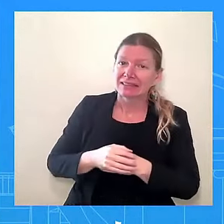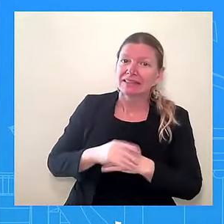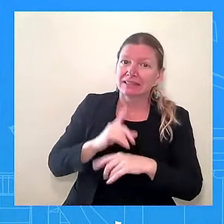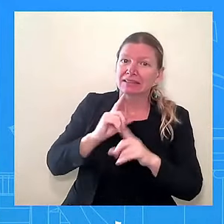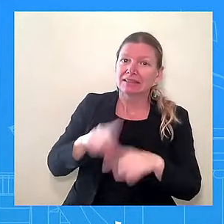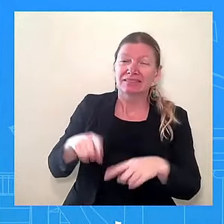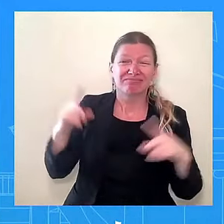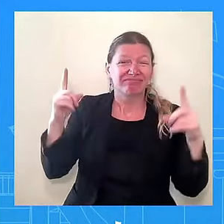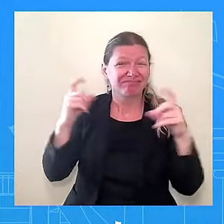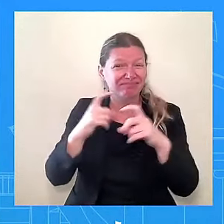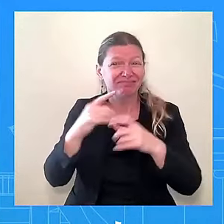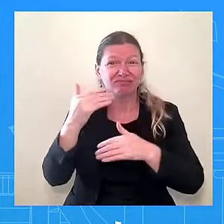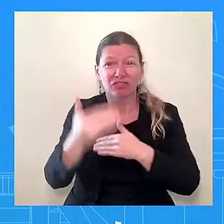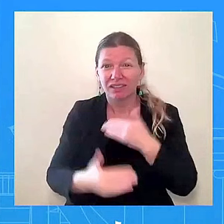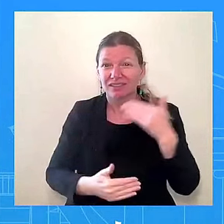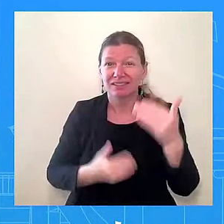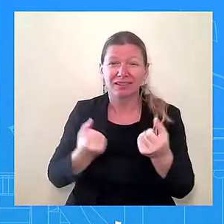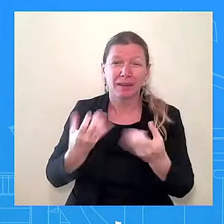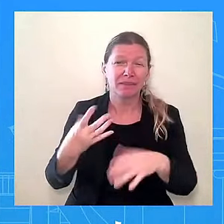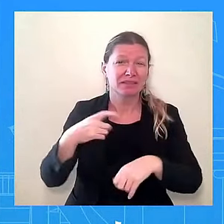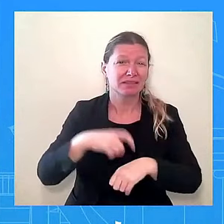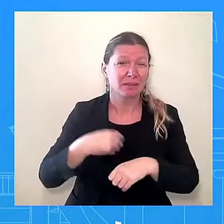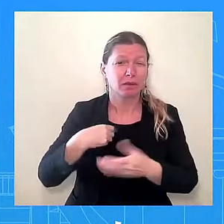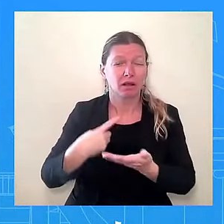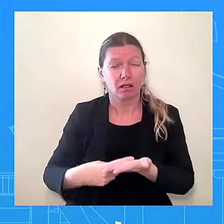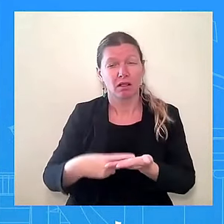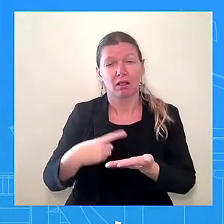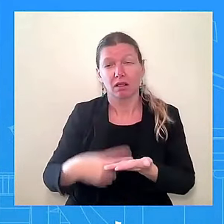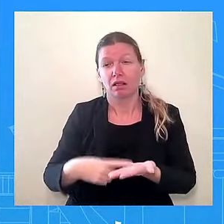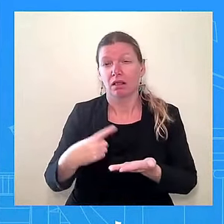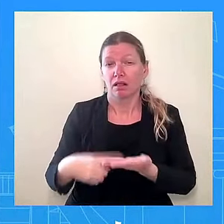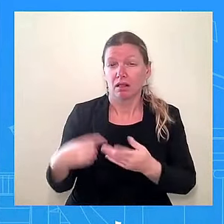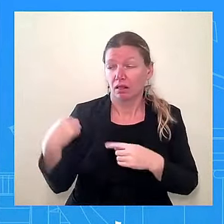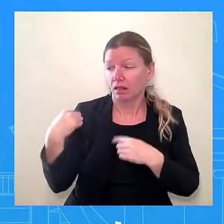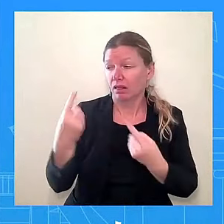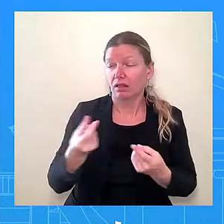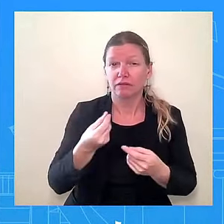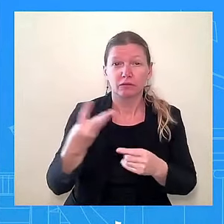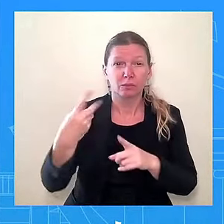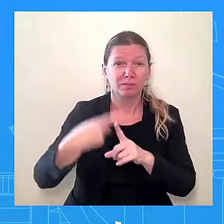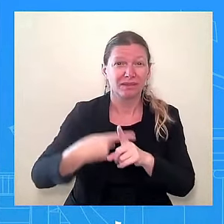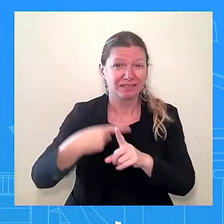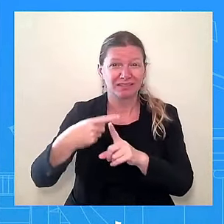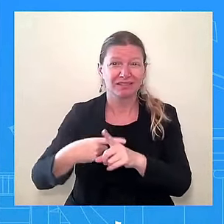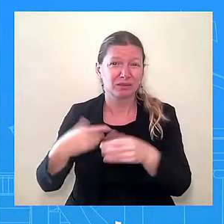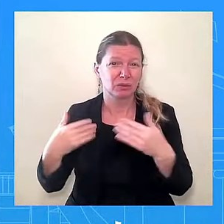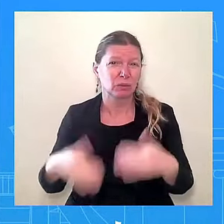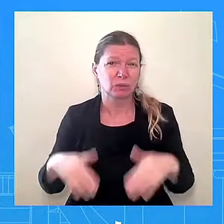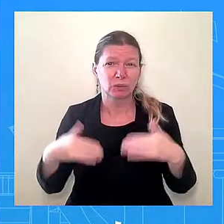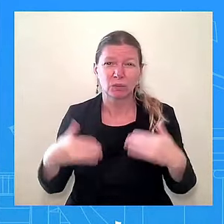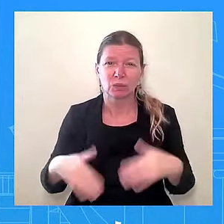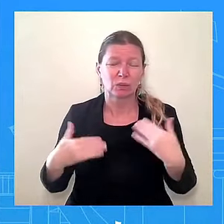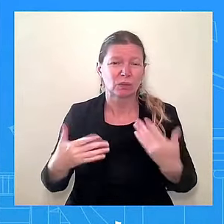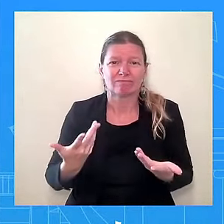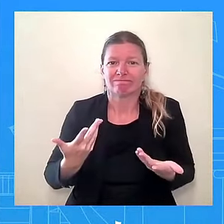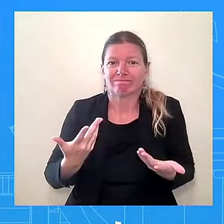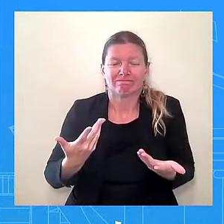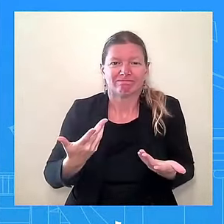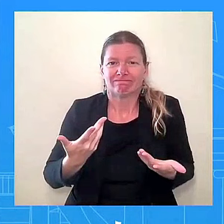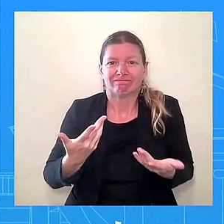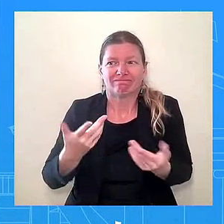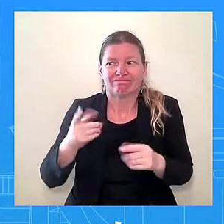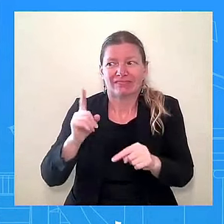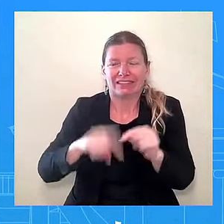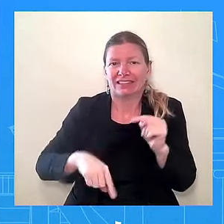I think it's too soon to know what any of these reported events could mean for the ceasefire